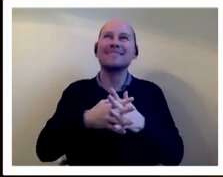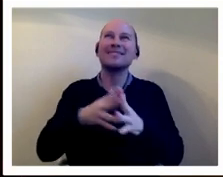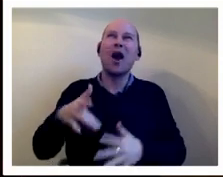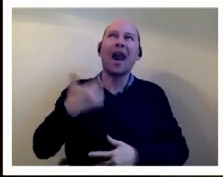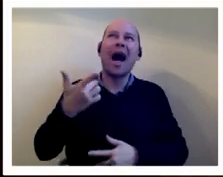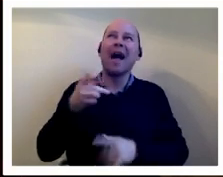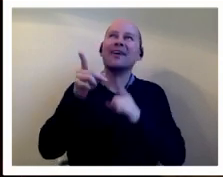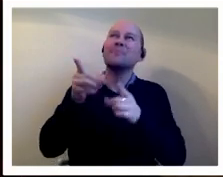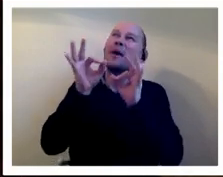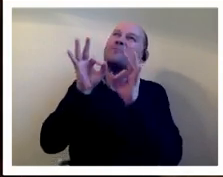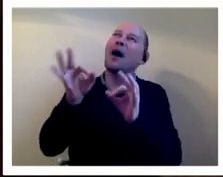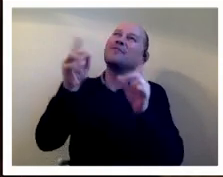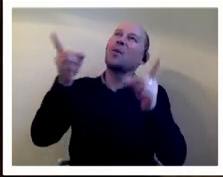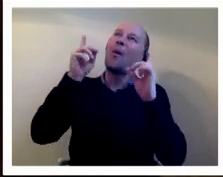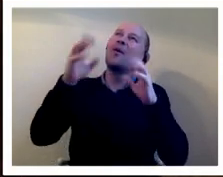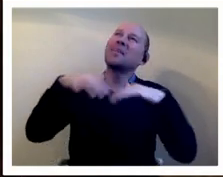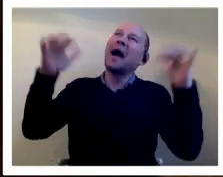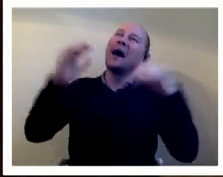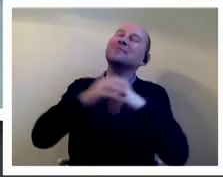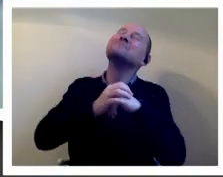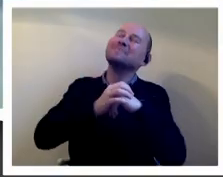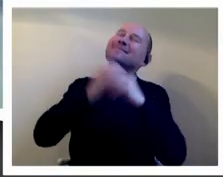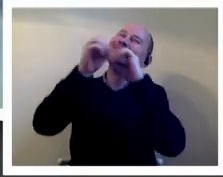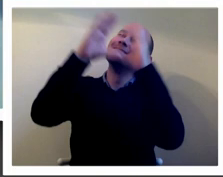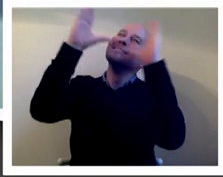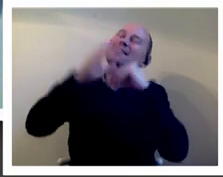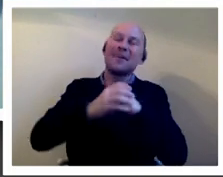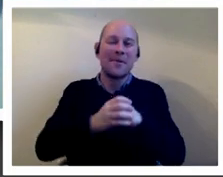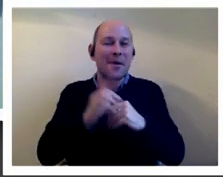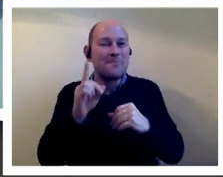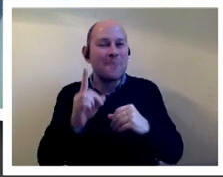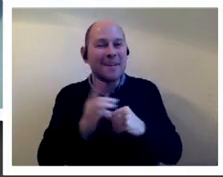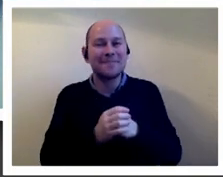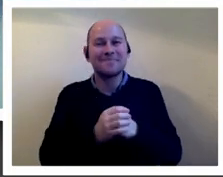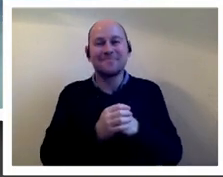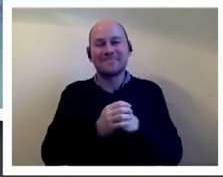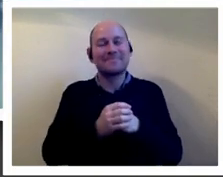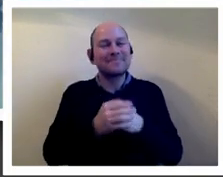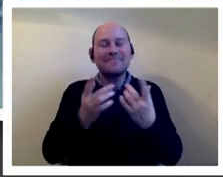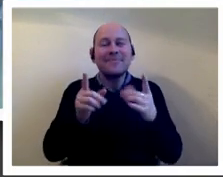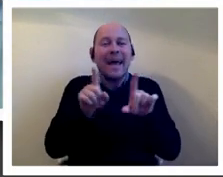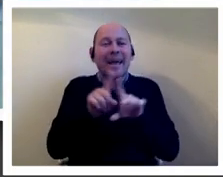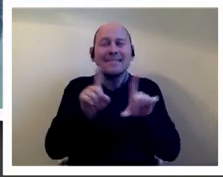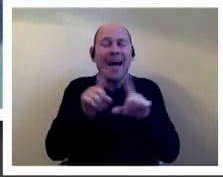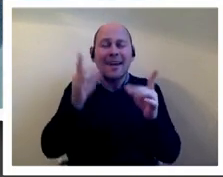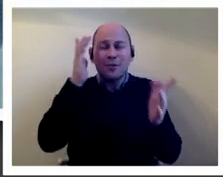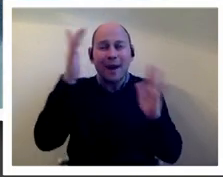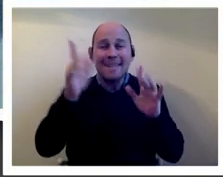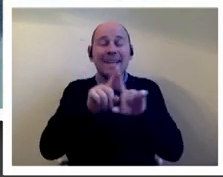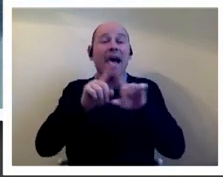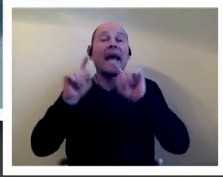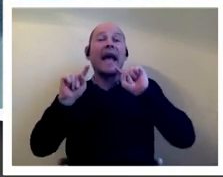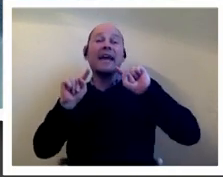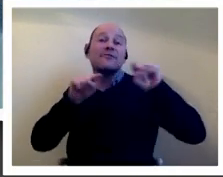time um so you know you've got you've got that kind of like these kind of farce-like scenes of the invasions i think which were